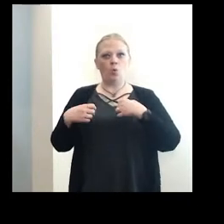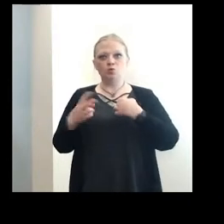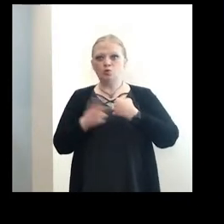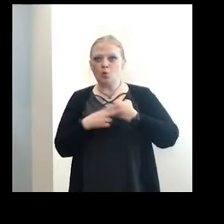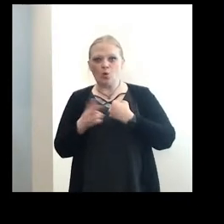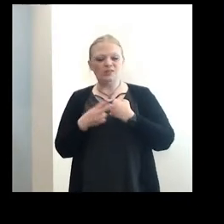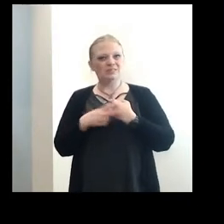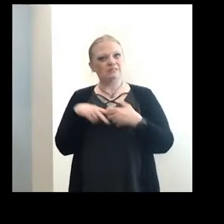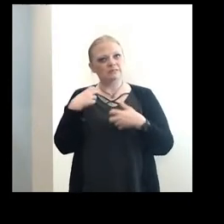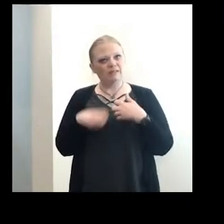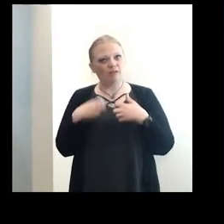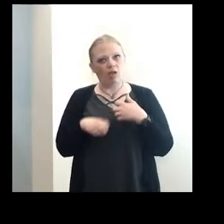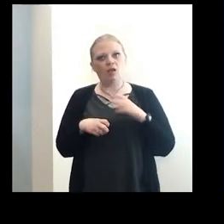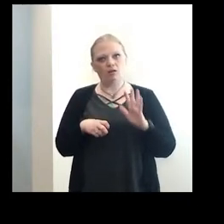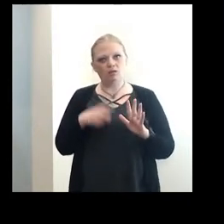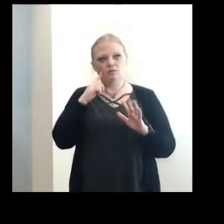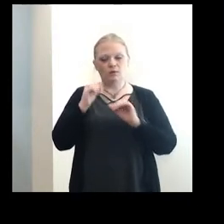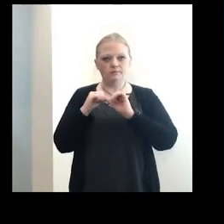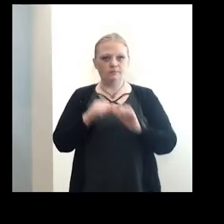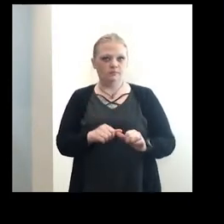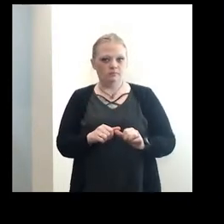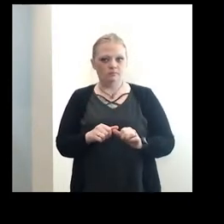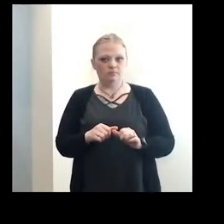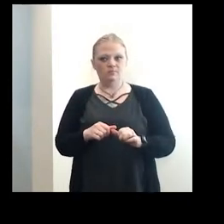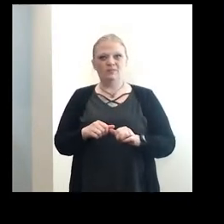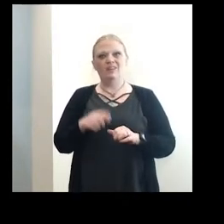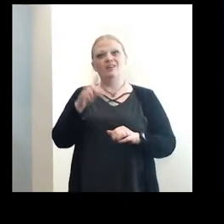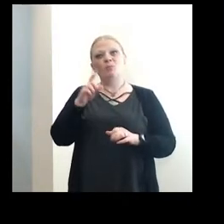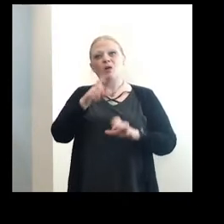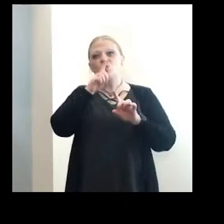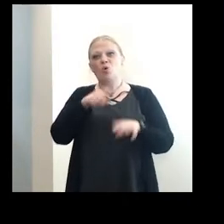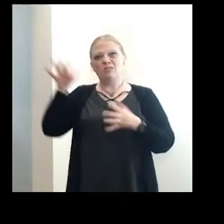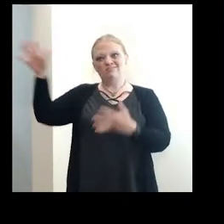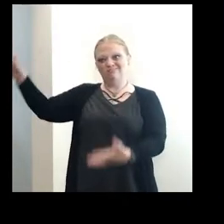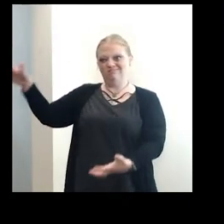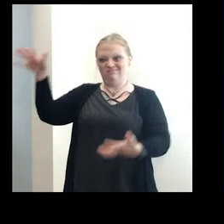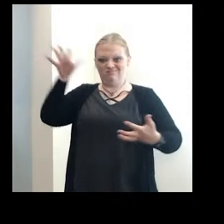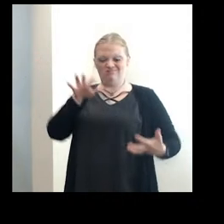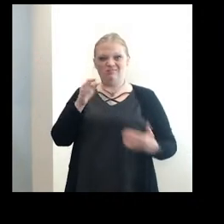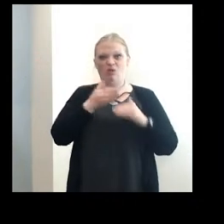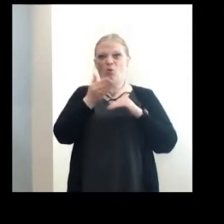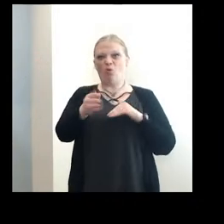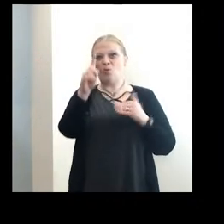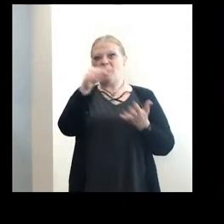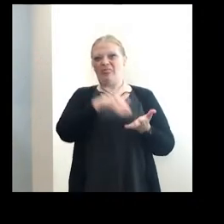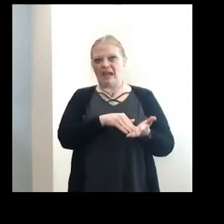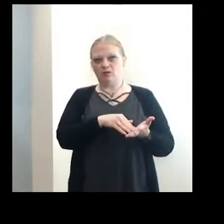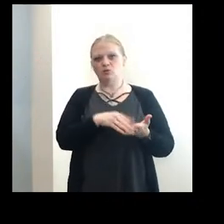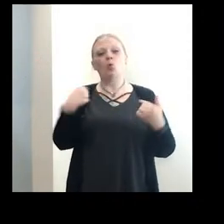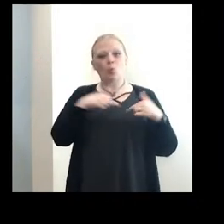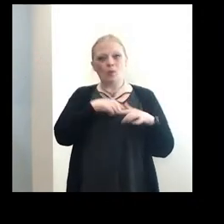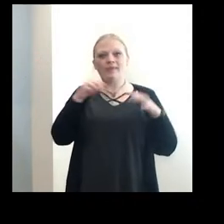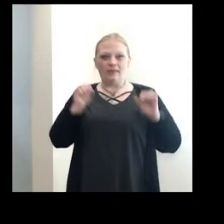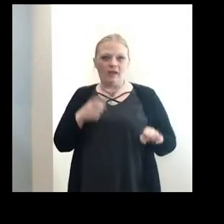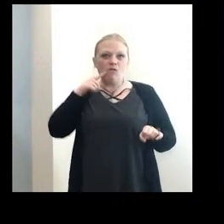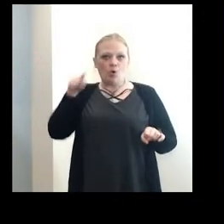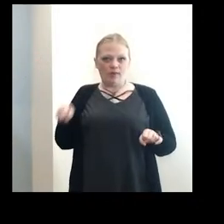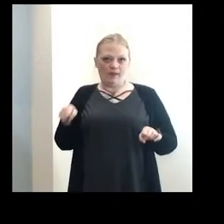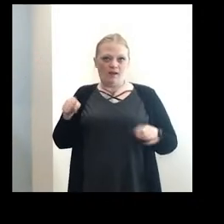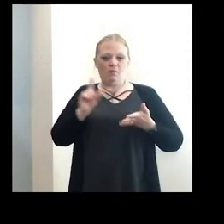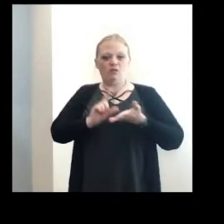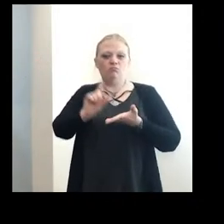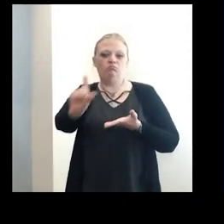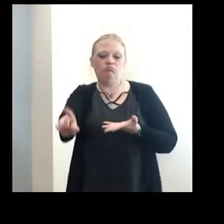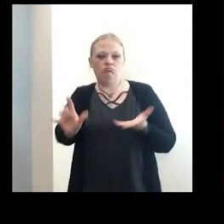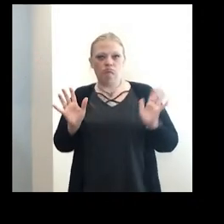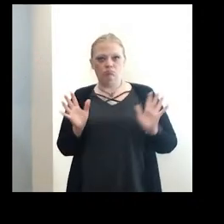also for the offices, they have to order a very, very large quantity of a vaccine, over a thousand doses. So we can do that for them, just make it easier